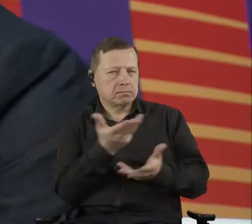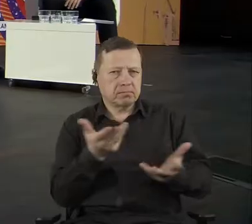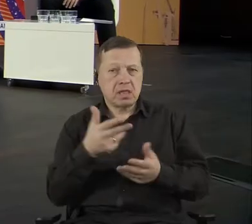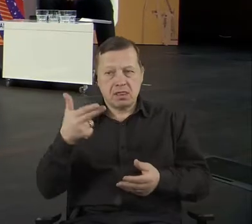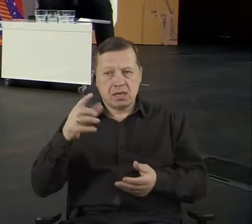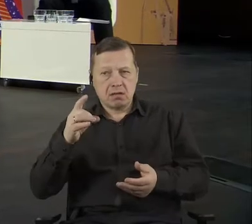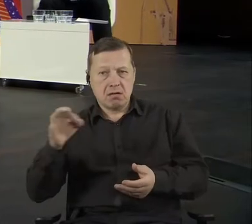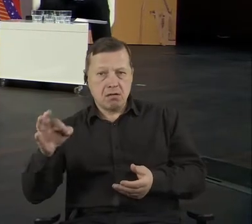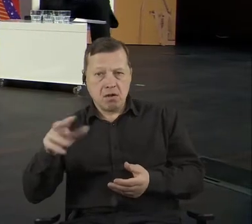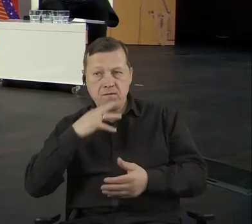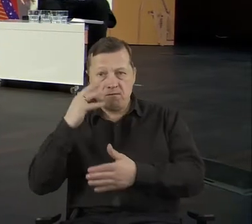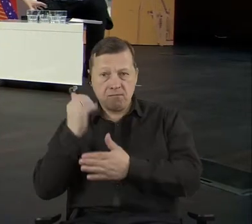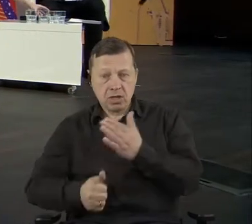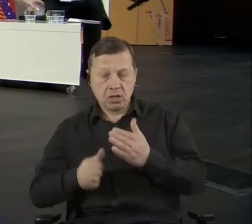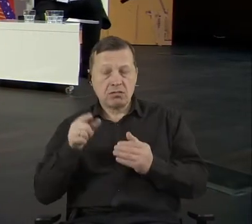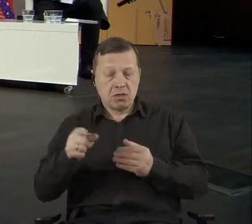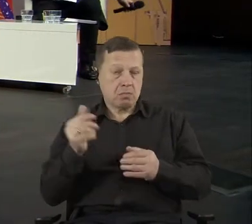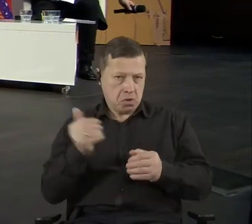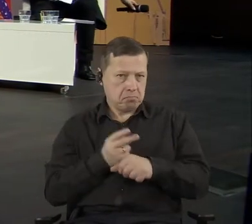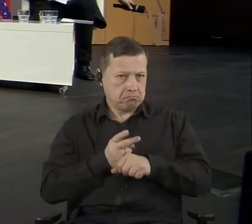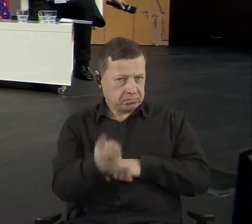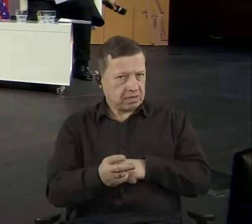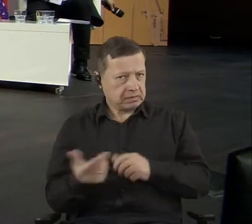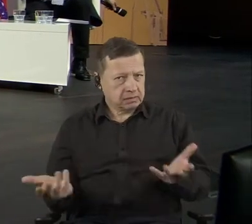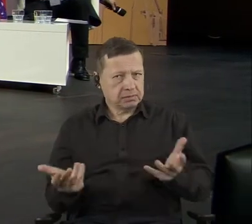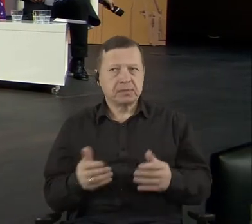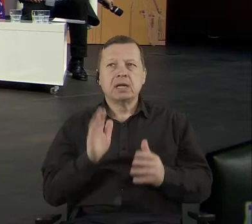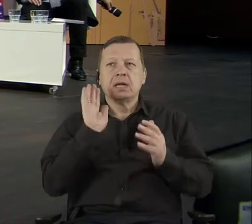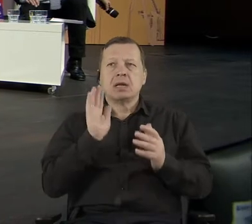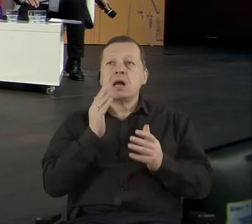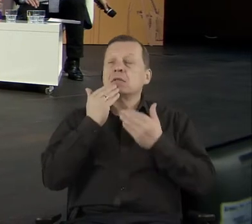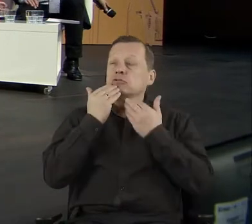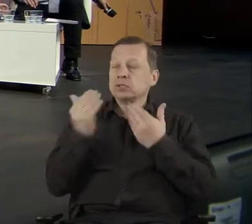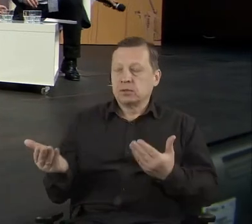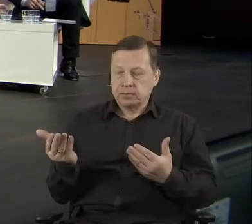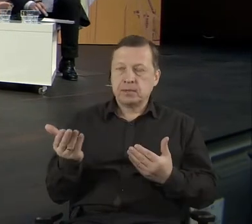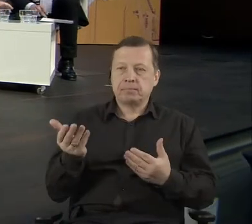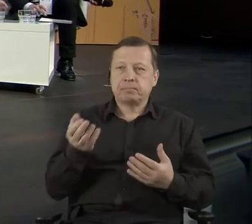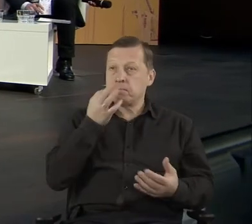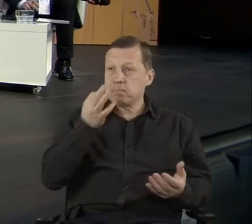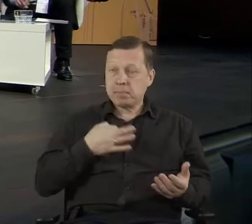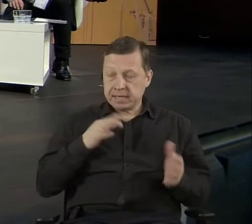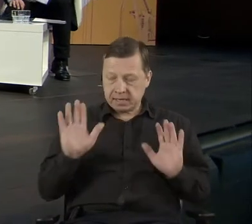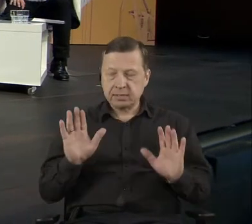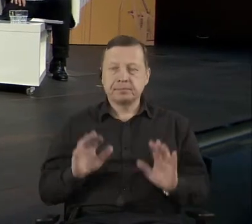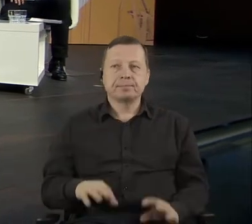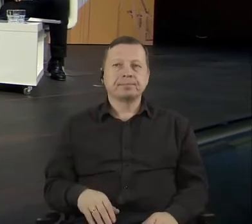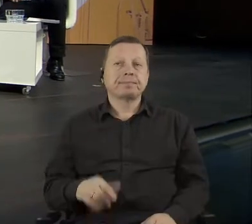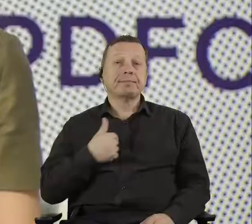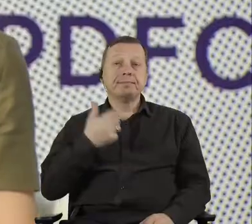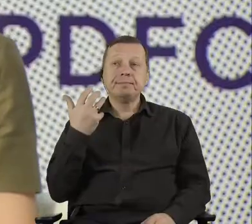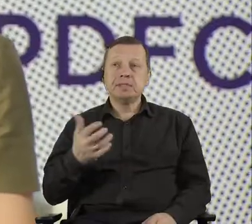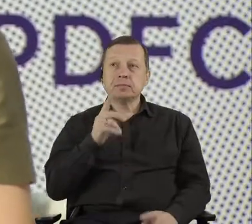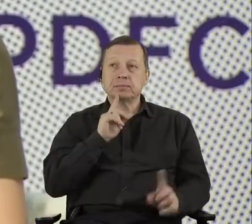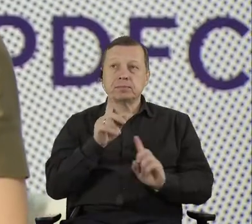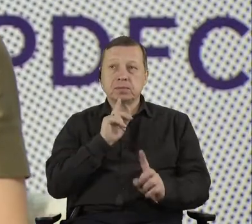very, very far away. Yeah. think, thank you for the question. I'm, I want to see that person and talk to you later. think we'll have an